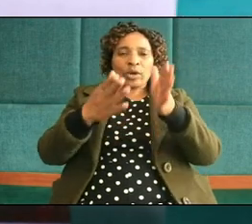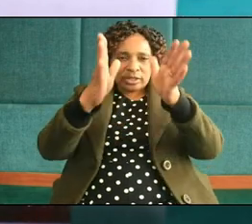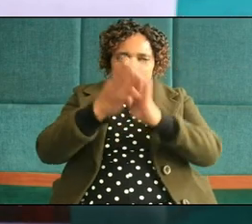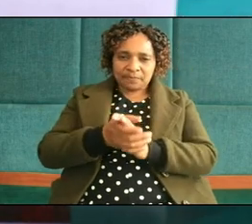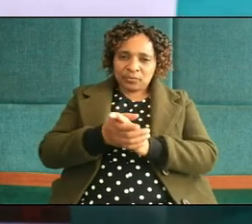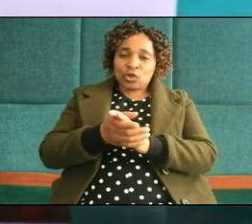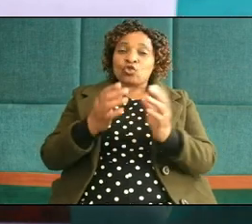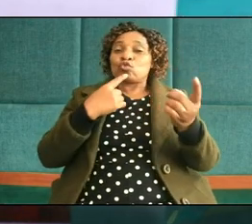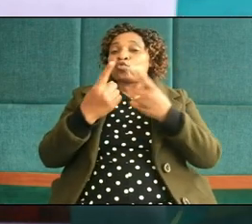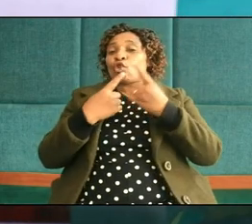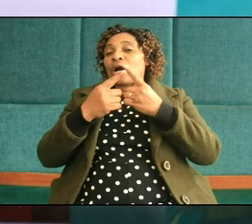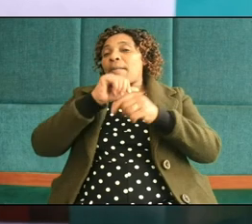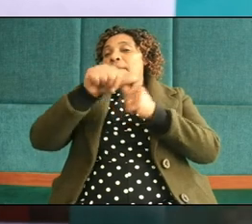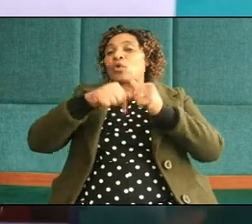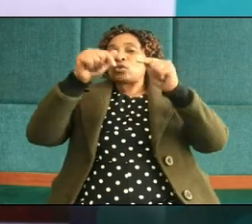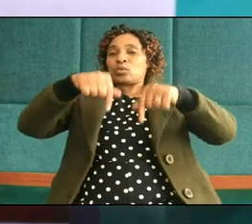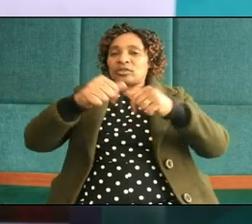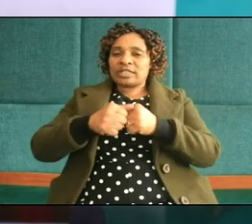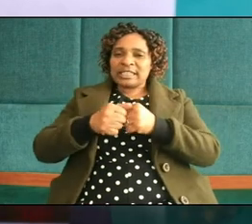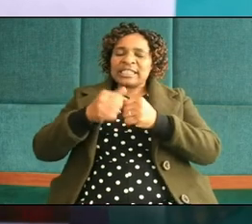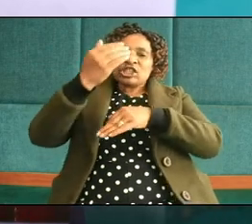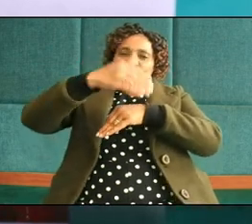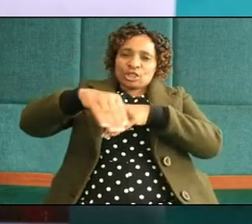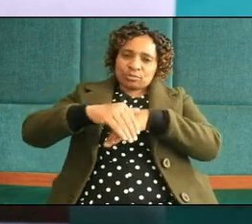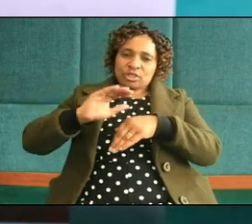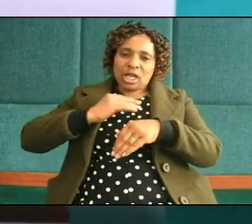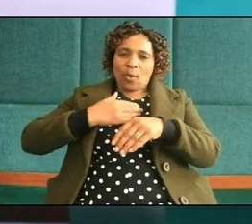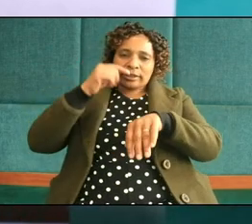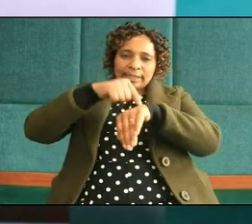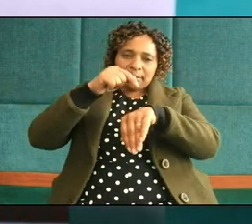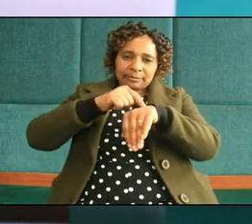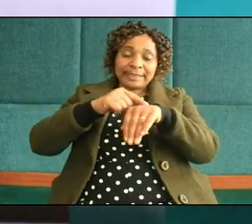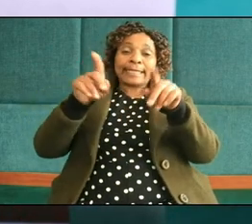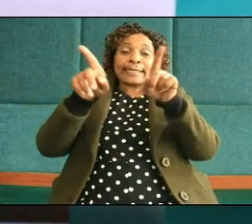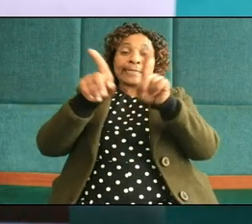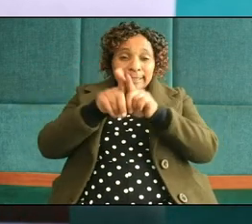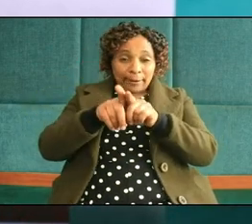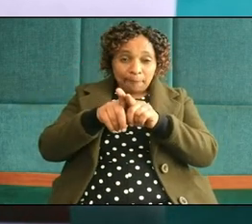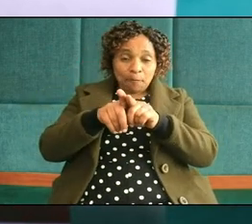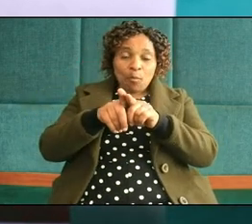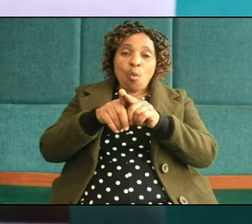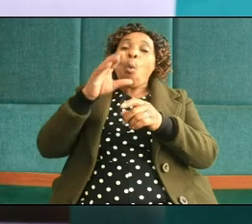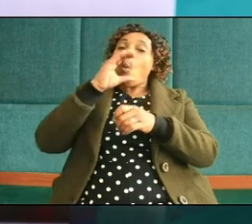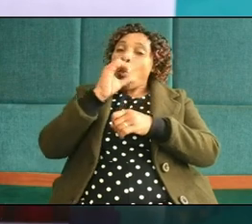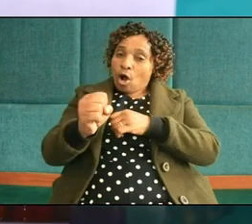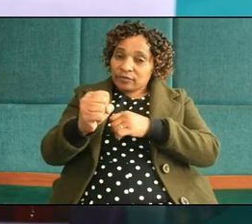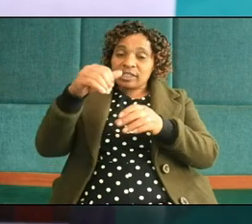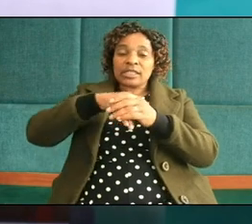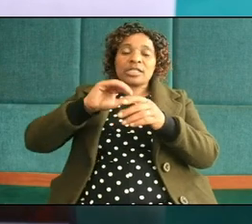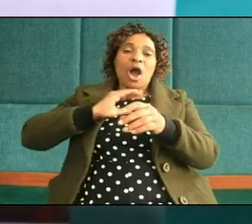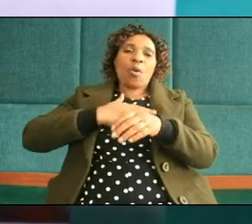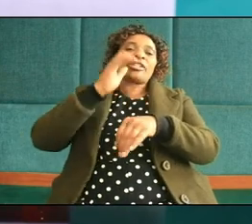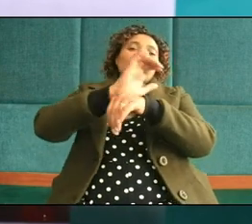talk about sheep in our churches but also wolves in our church you may accept it